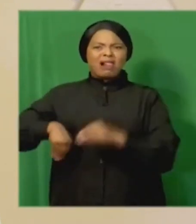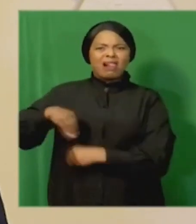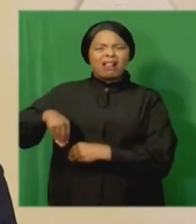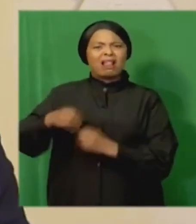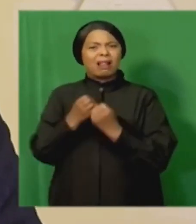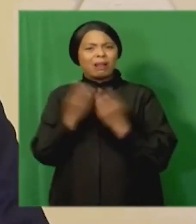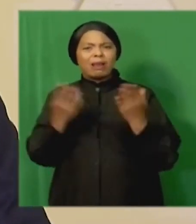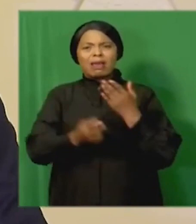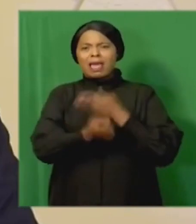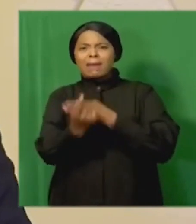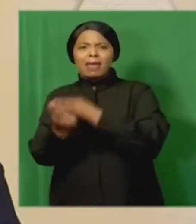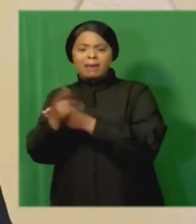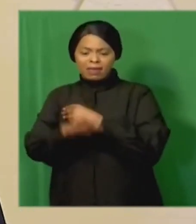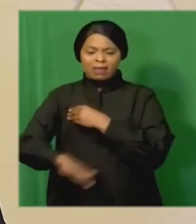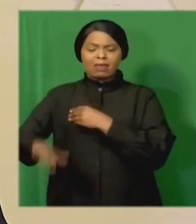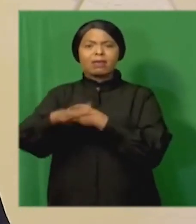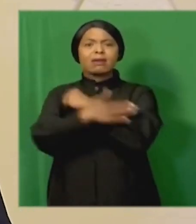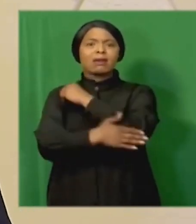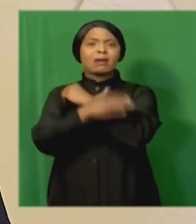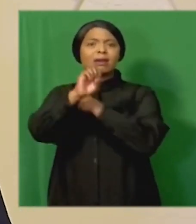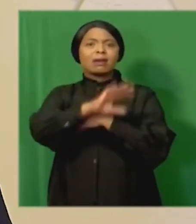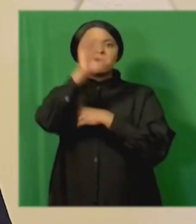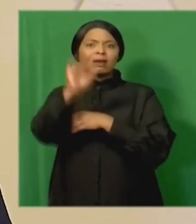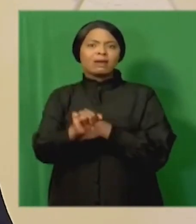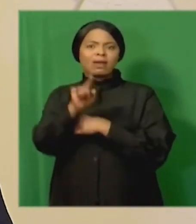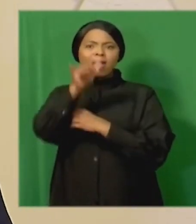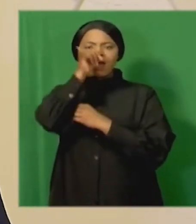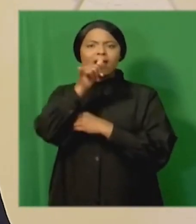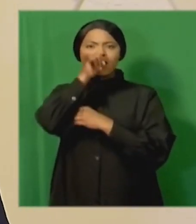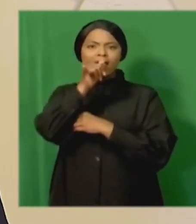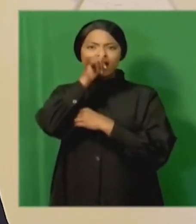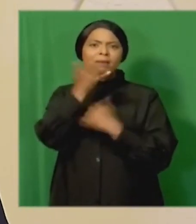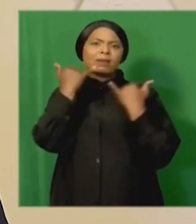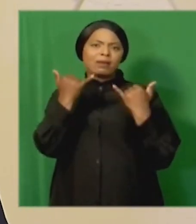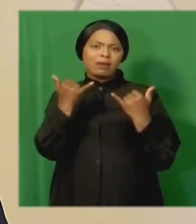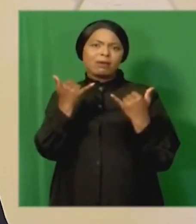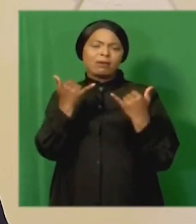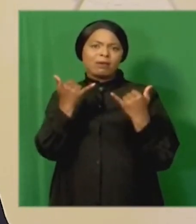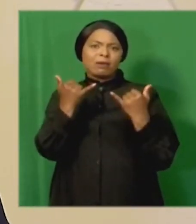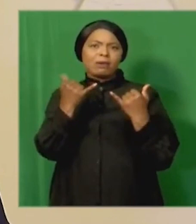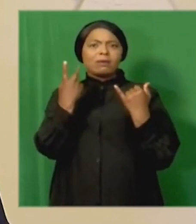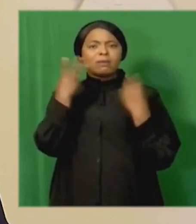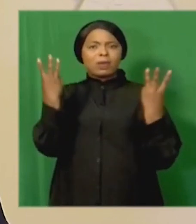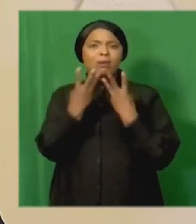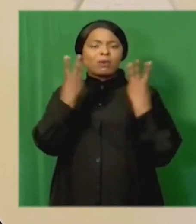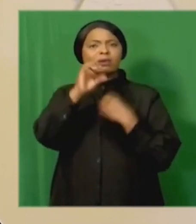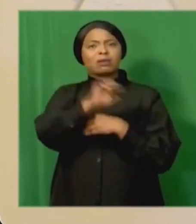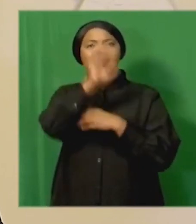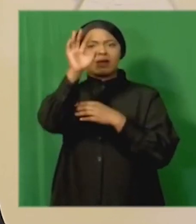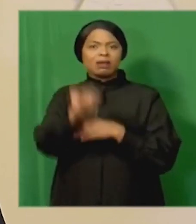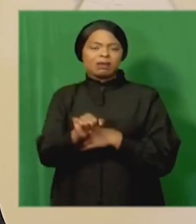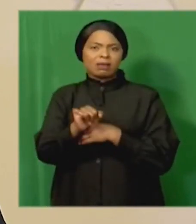in our country is a crime against the people of South Africa. Corruption